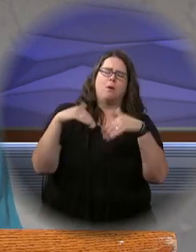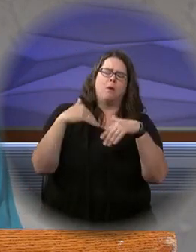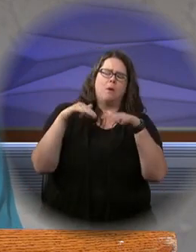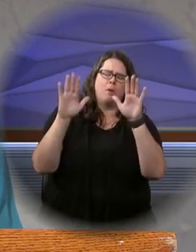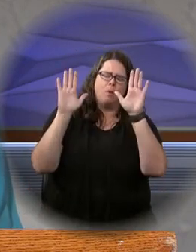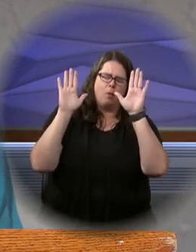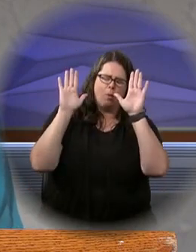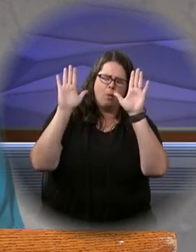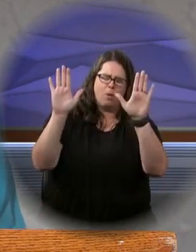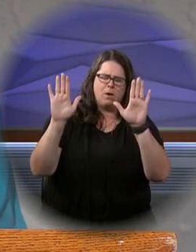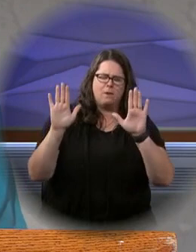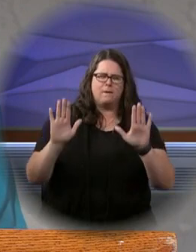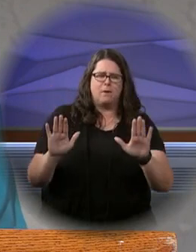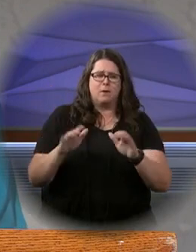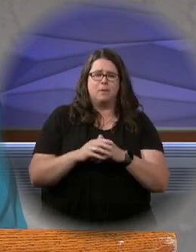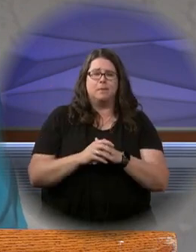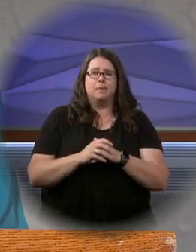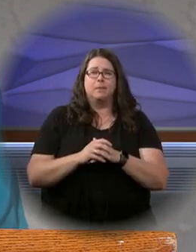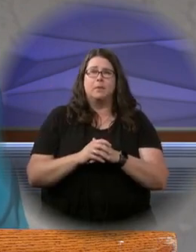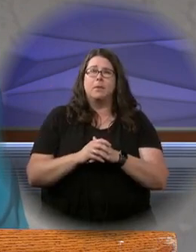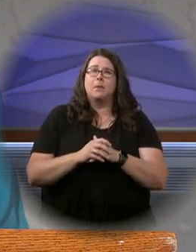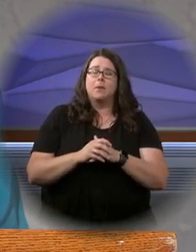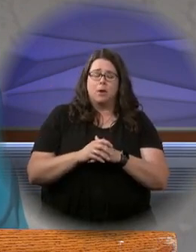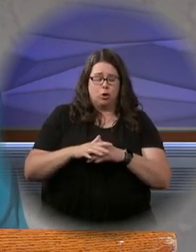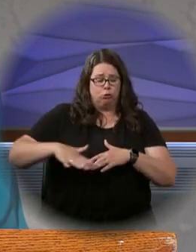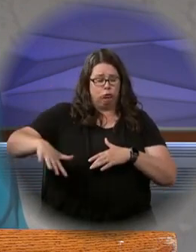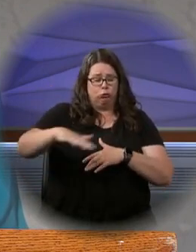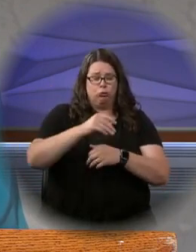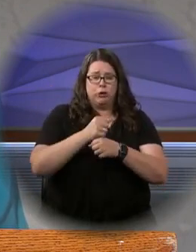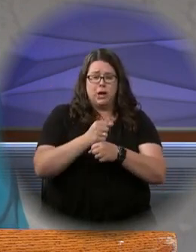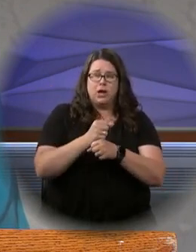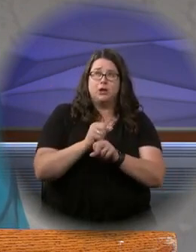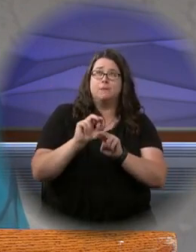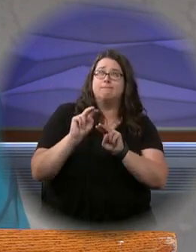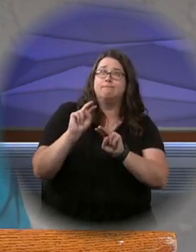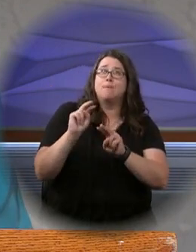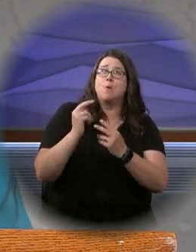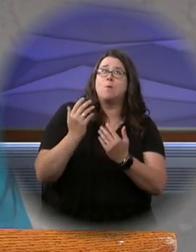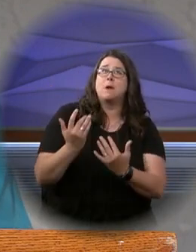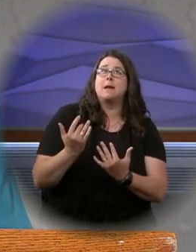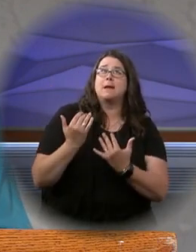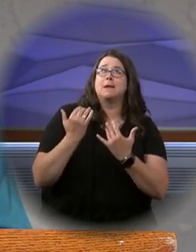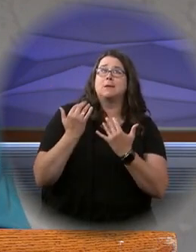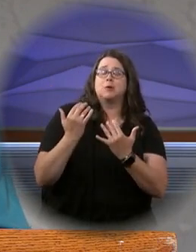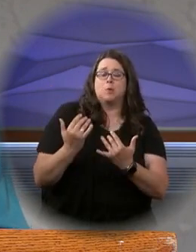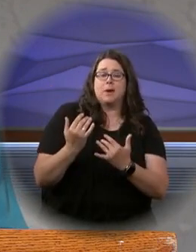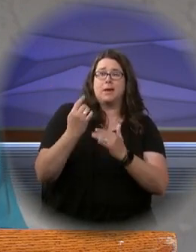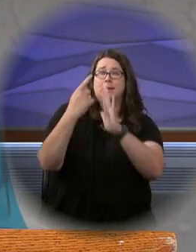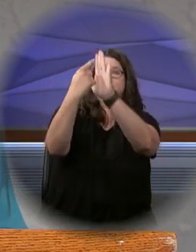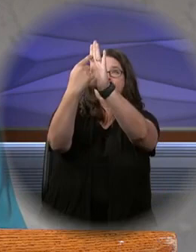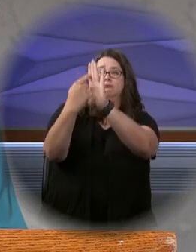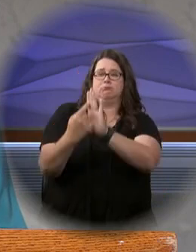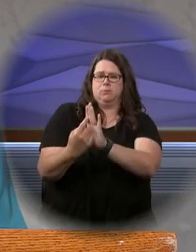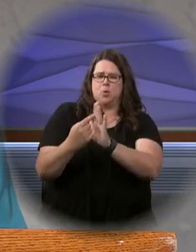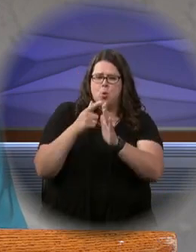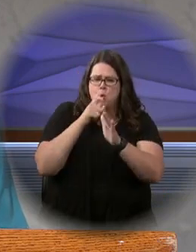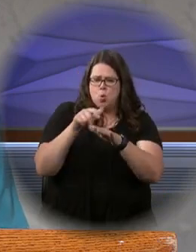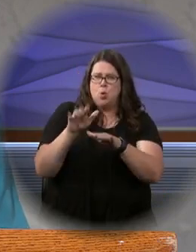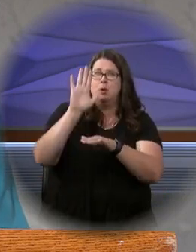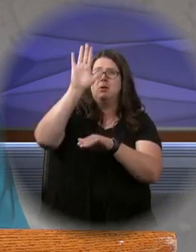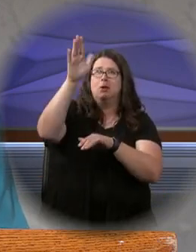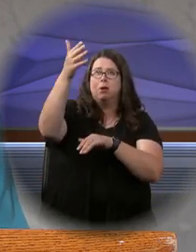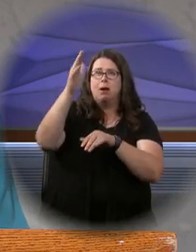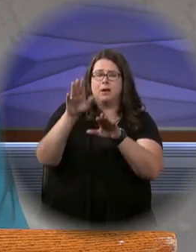us. For creation awaits with eager expectation the revelation of the children of God.